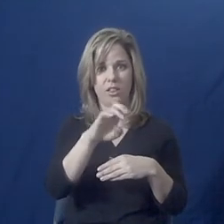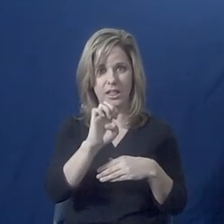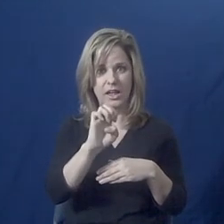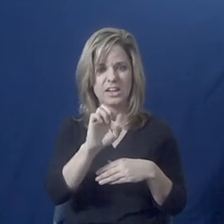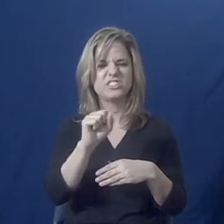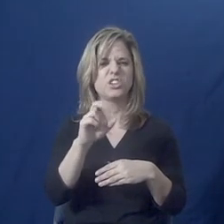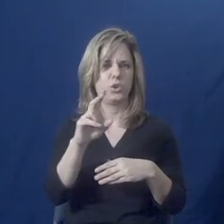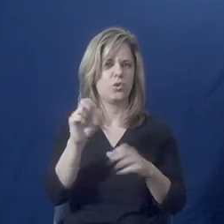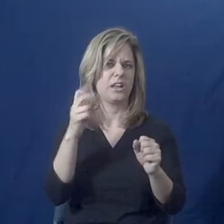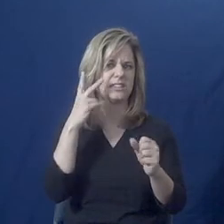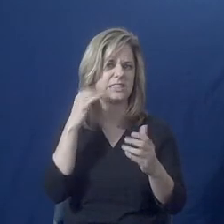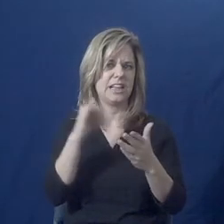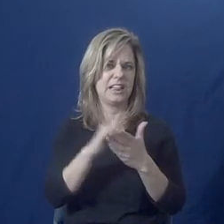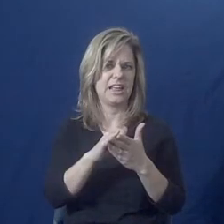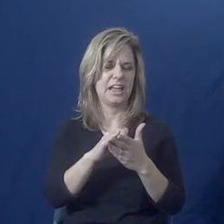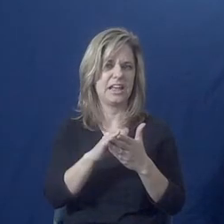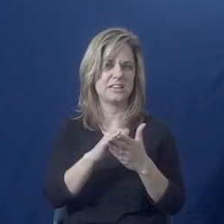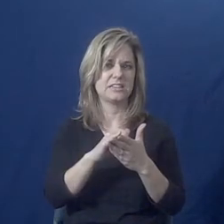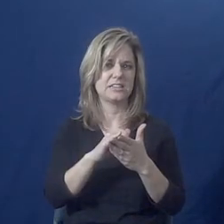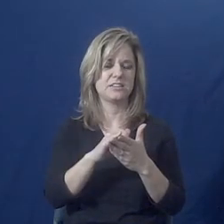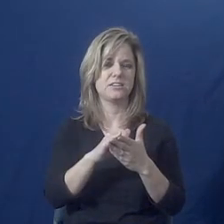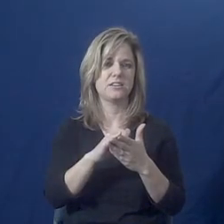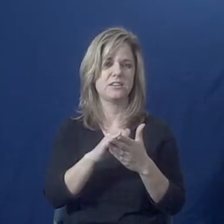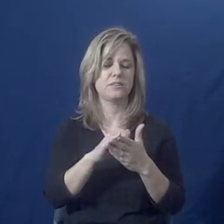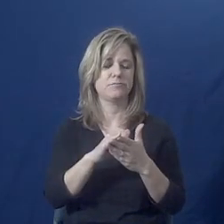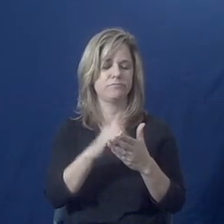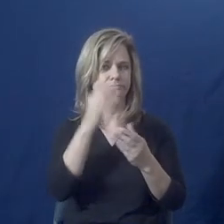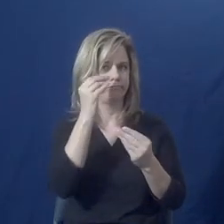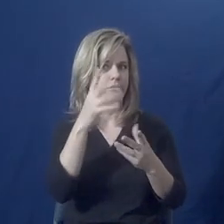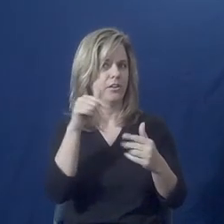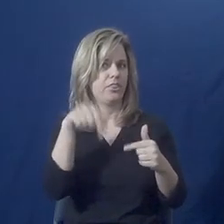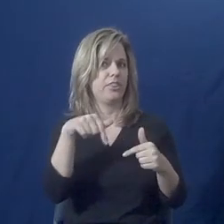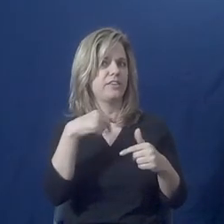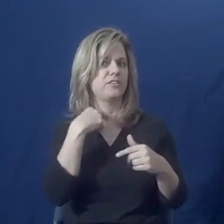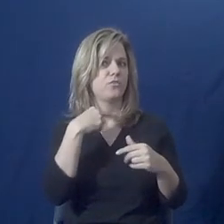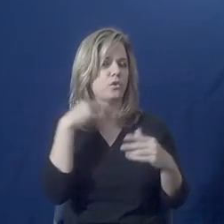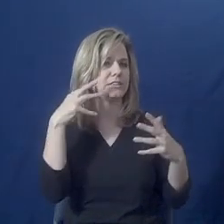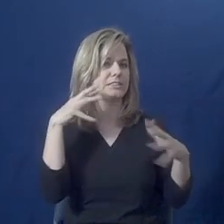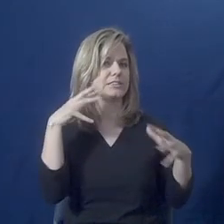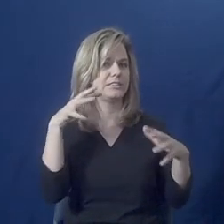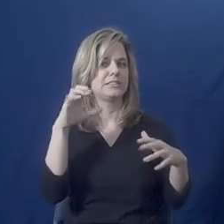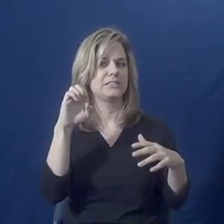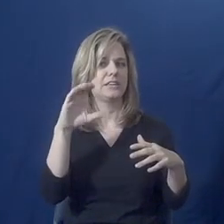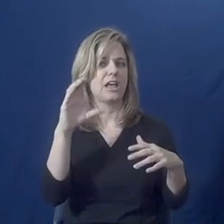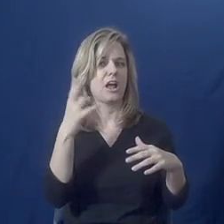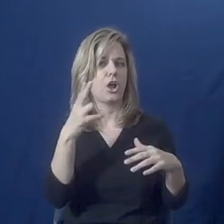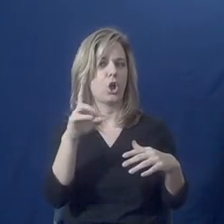also Facebook.com slash prevent violence.